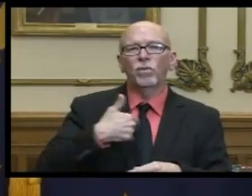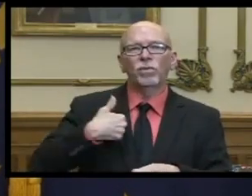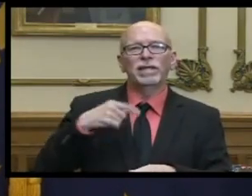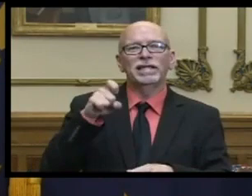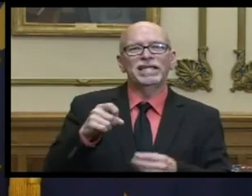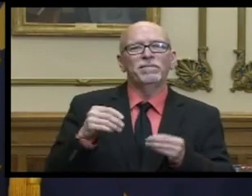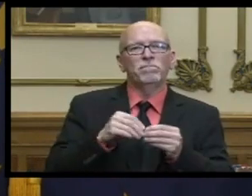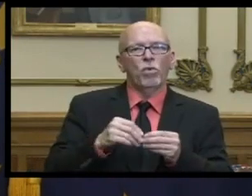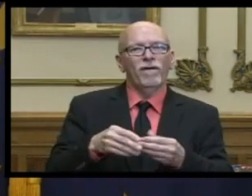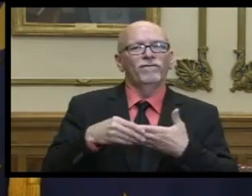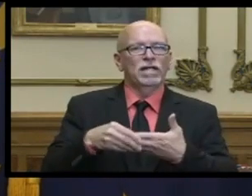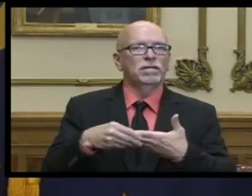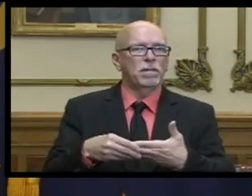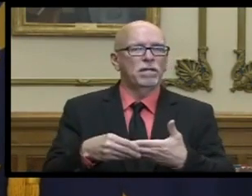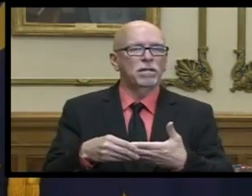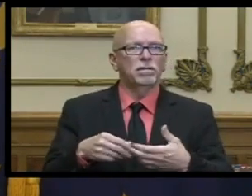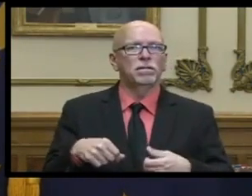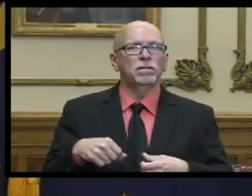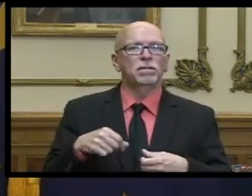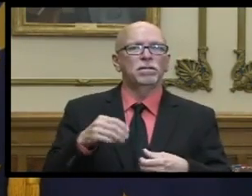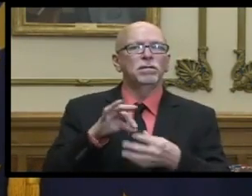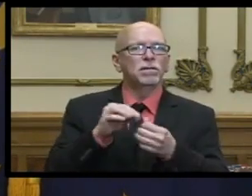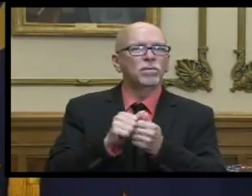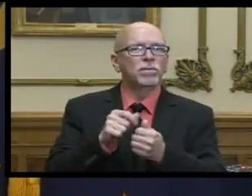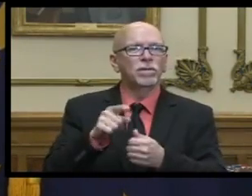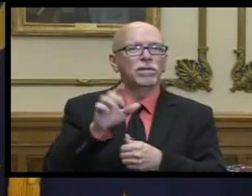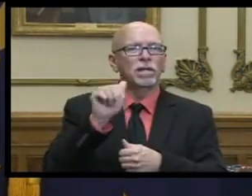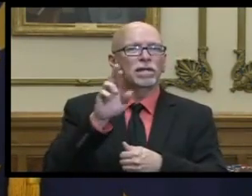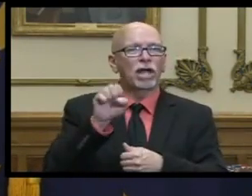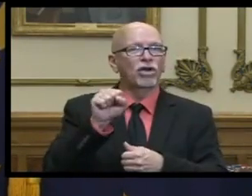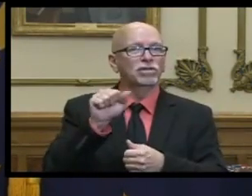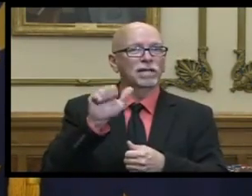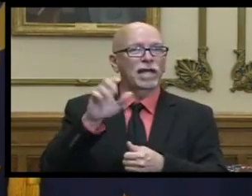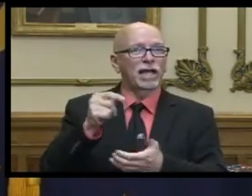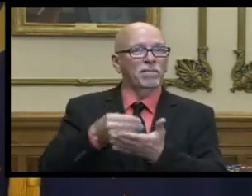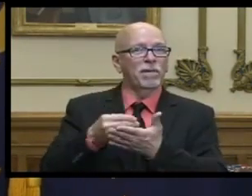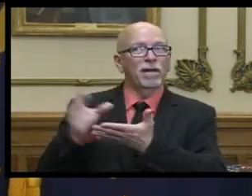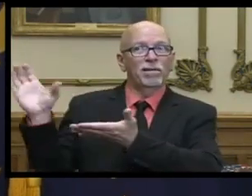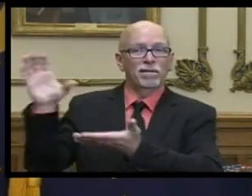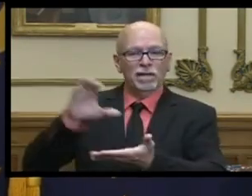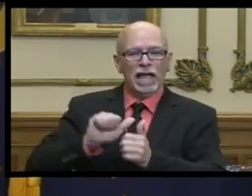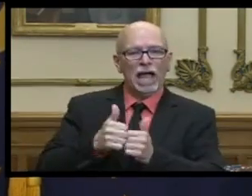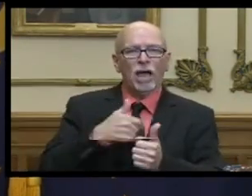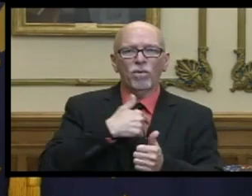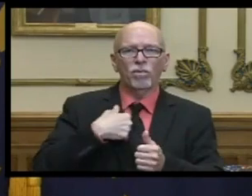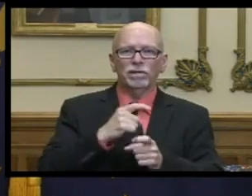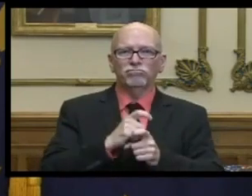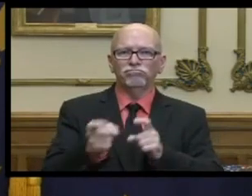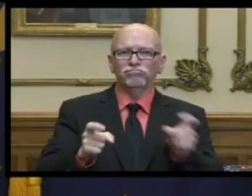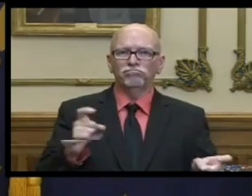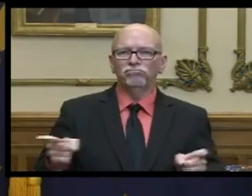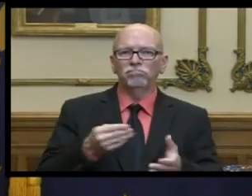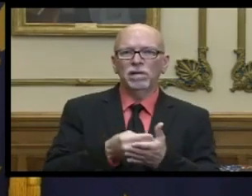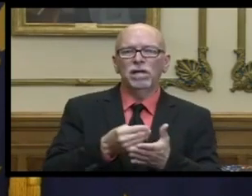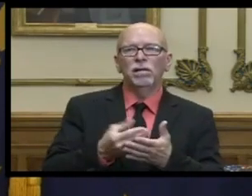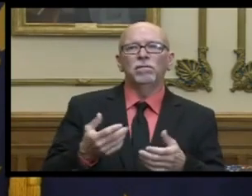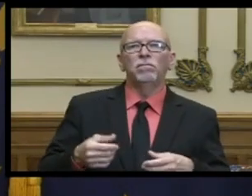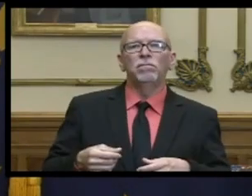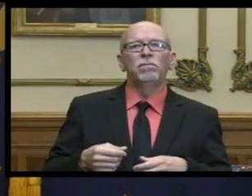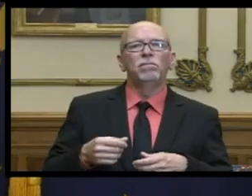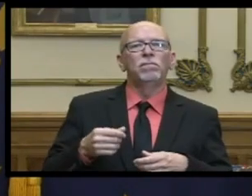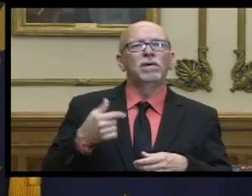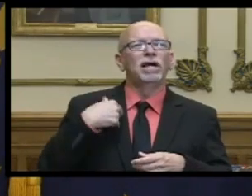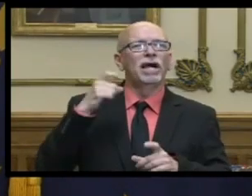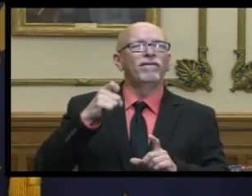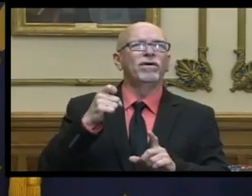more flexibility in terms of uh those cares act dollars how we allocate those dollars i should go back to